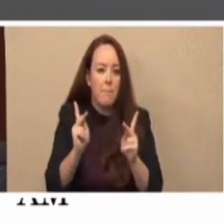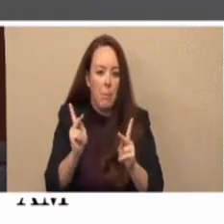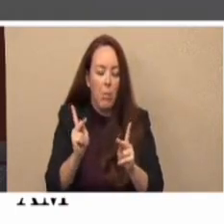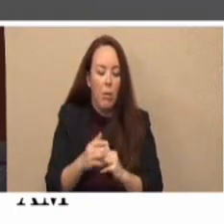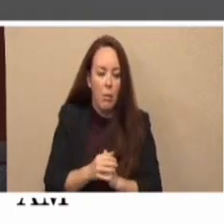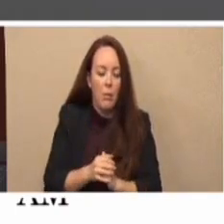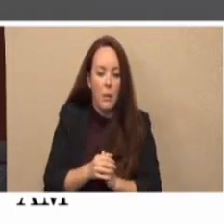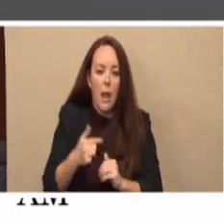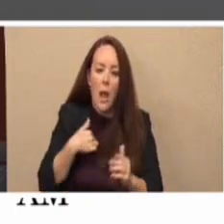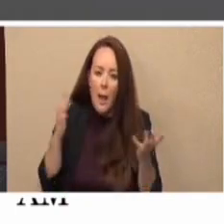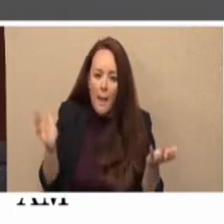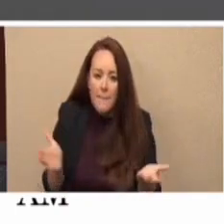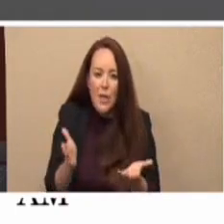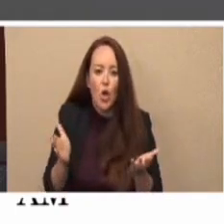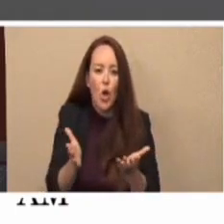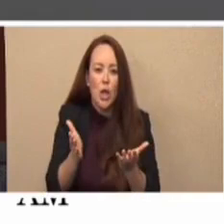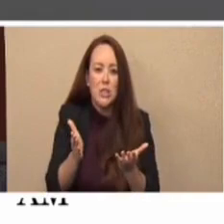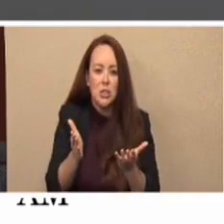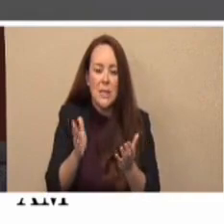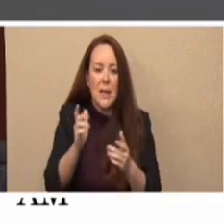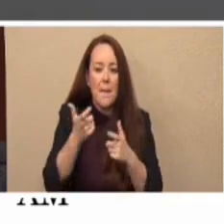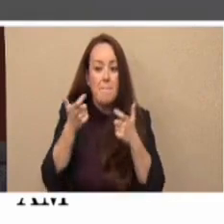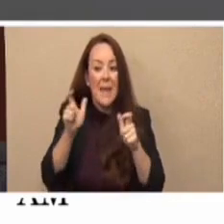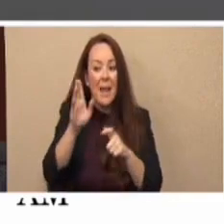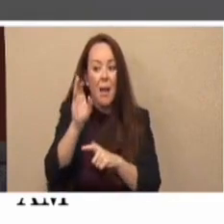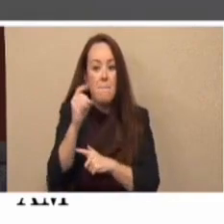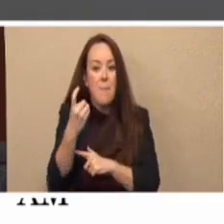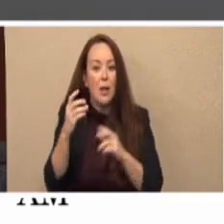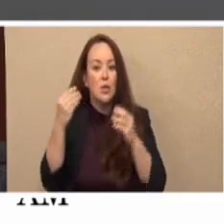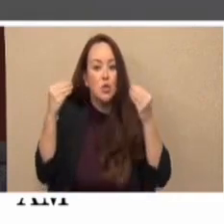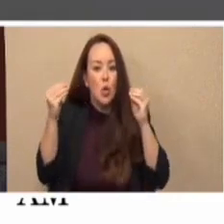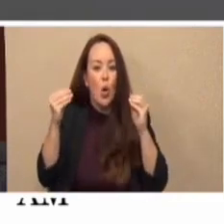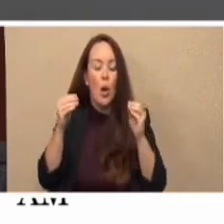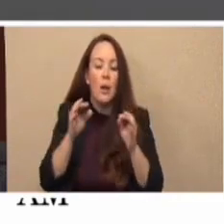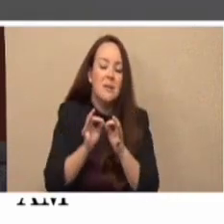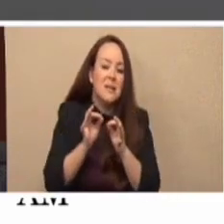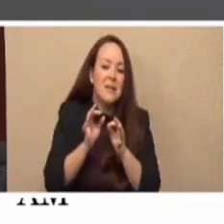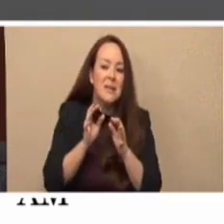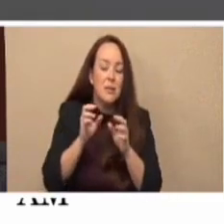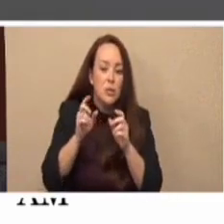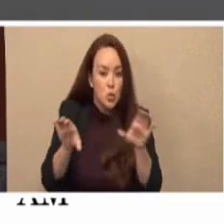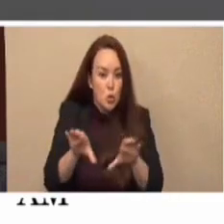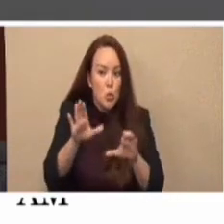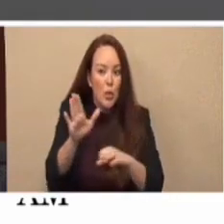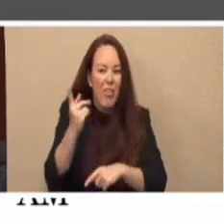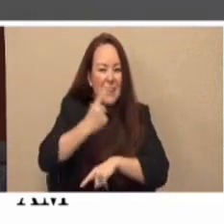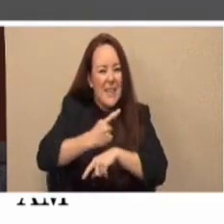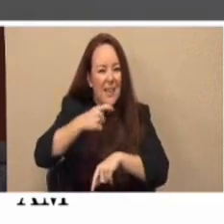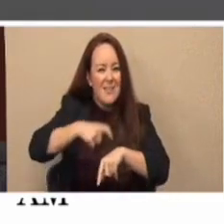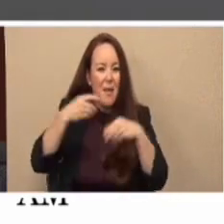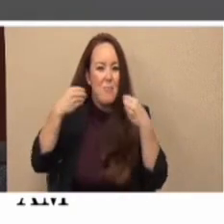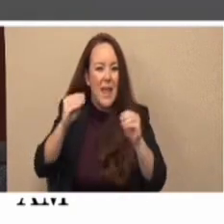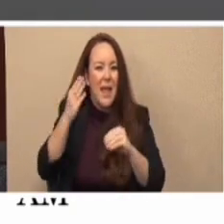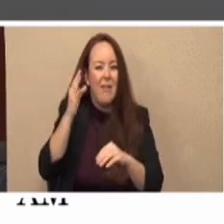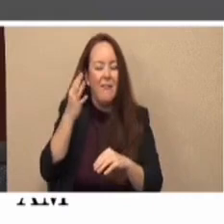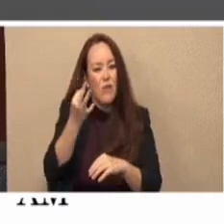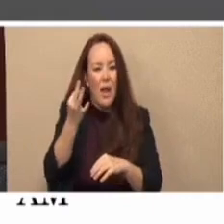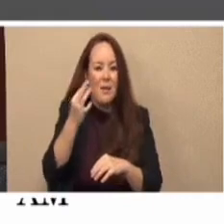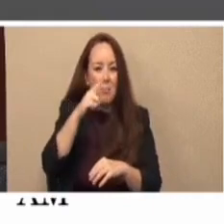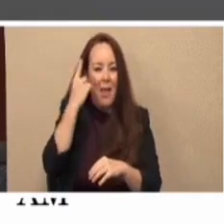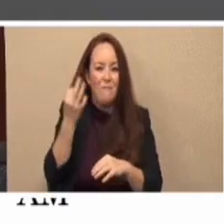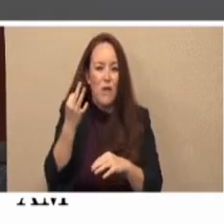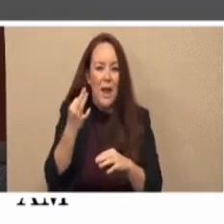I am encouraging big-box stores to distribute their Black Friday sales throughout the day to avoid large